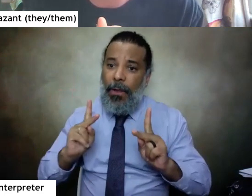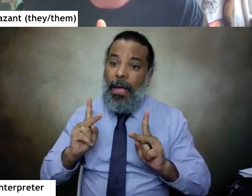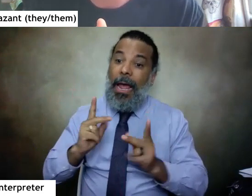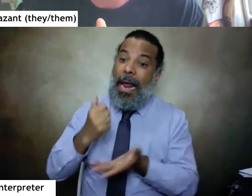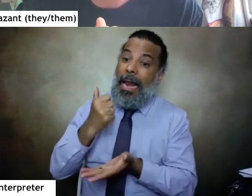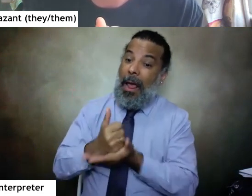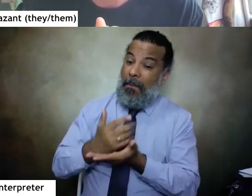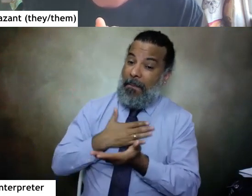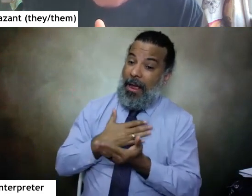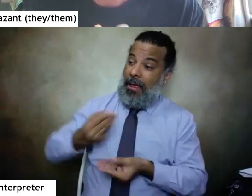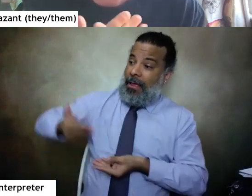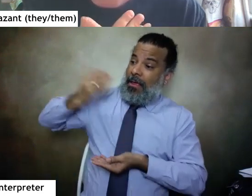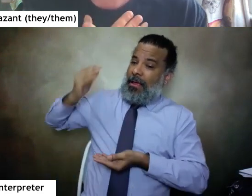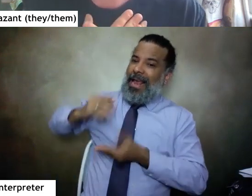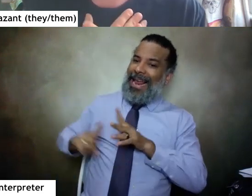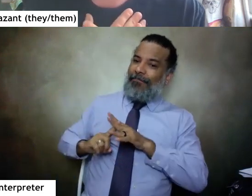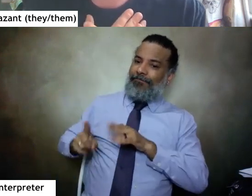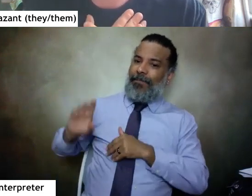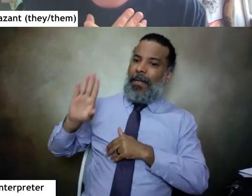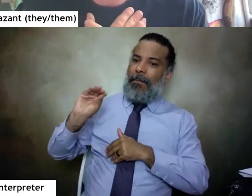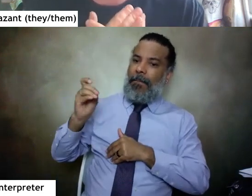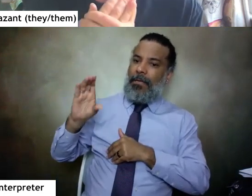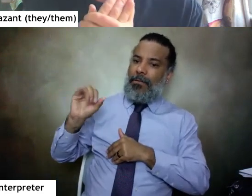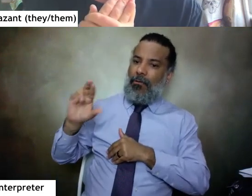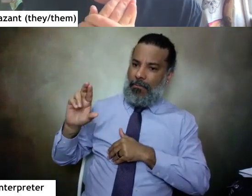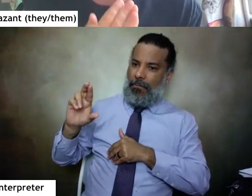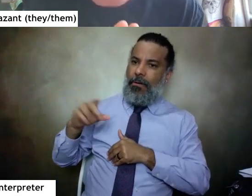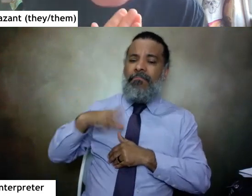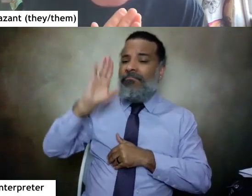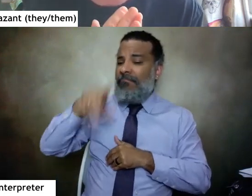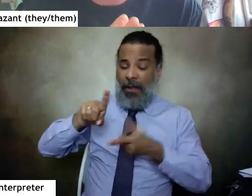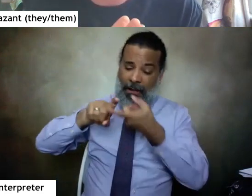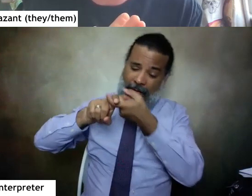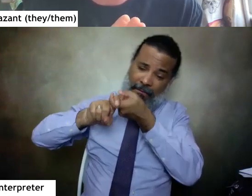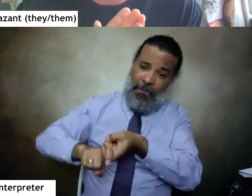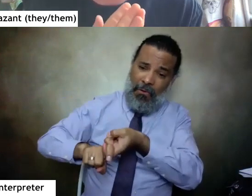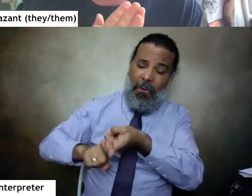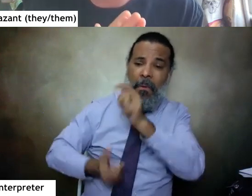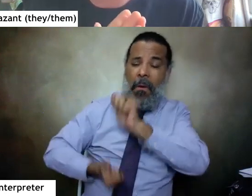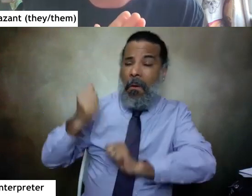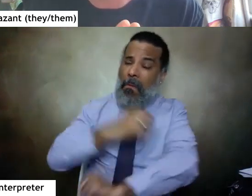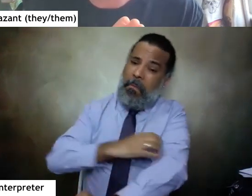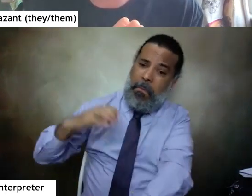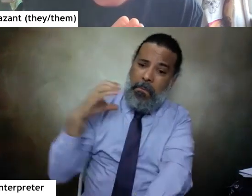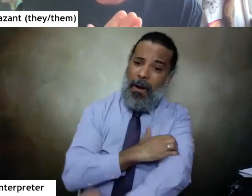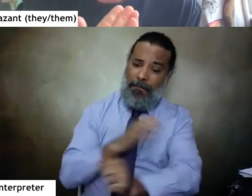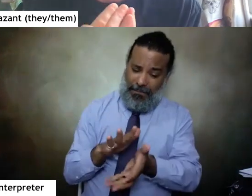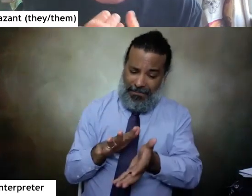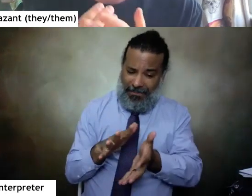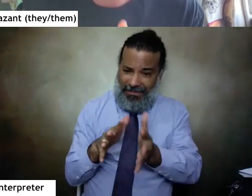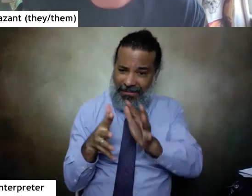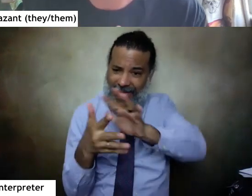boxcar. I understand friendship as one of the most powerful transformative forces in my life,